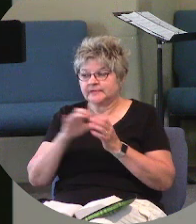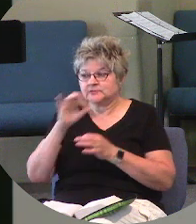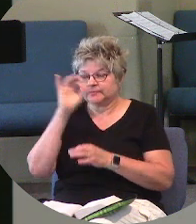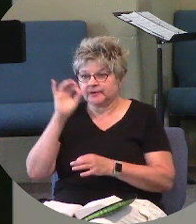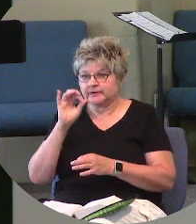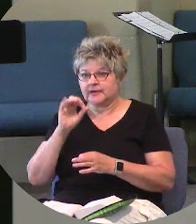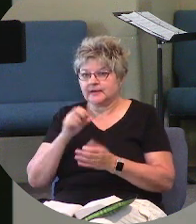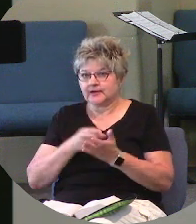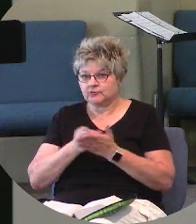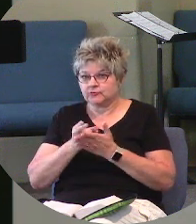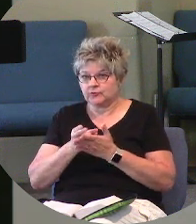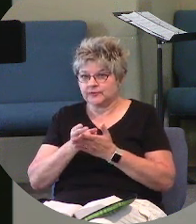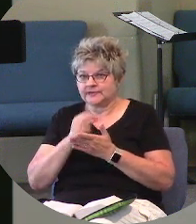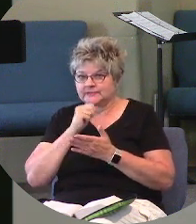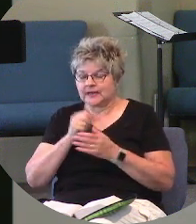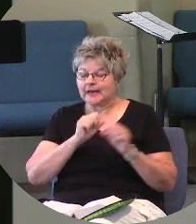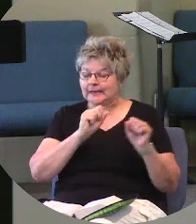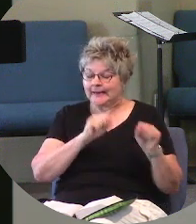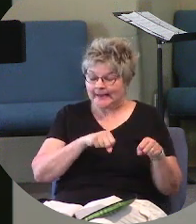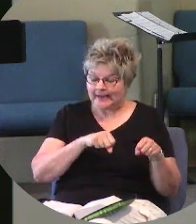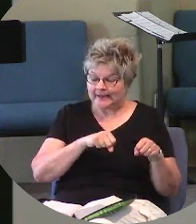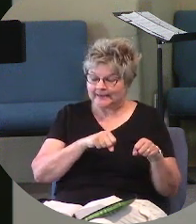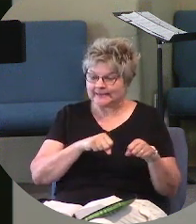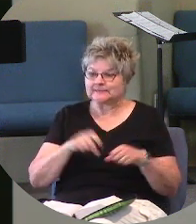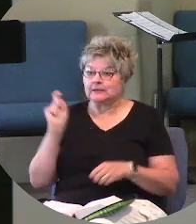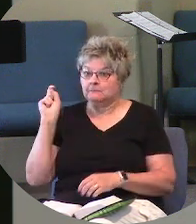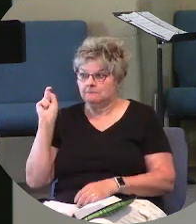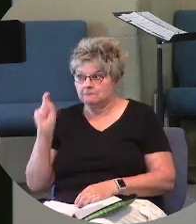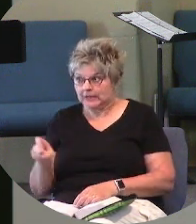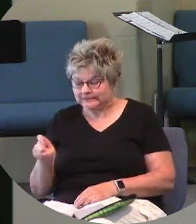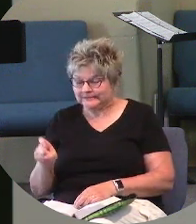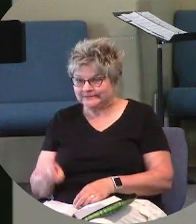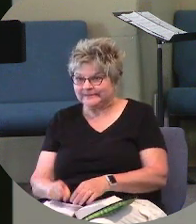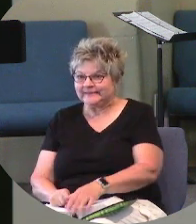and truth, it's a you gotta do it. It's a must.